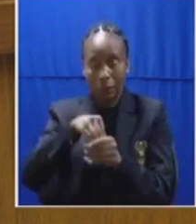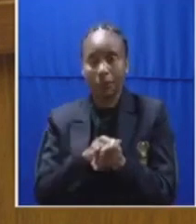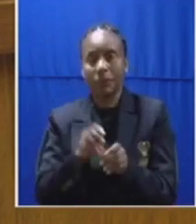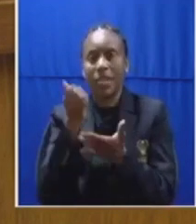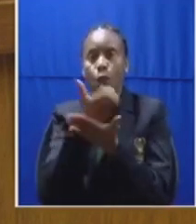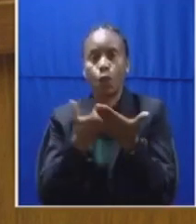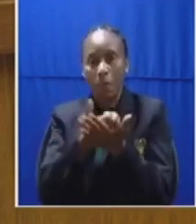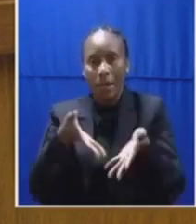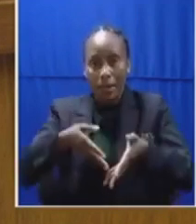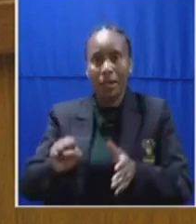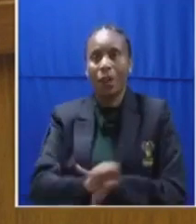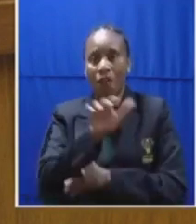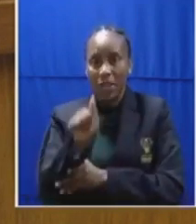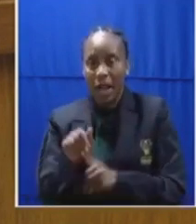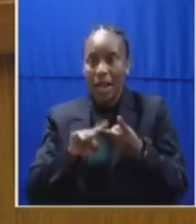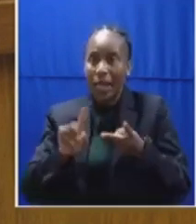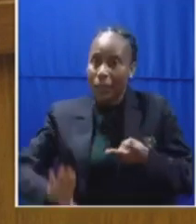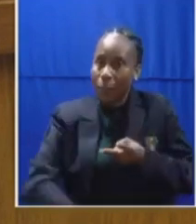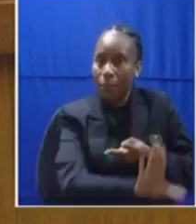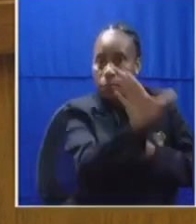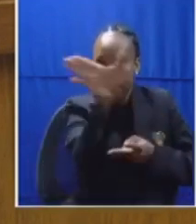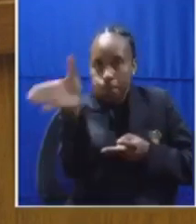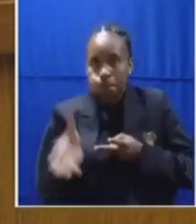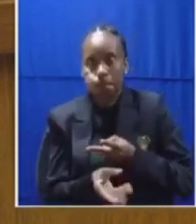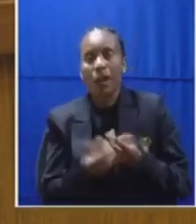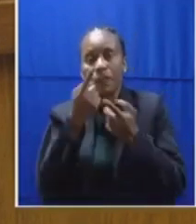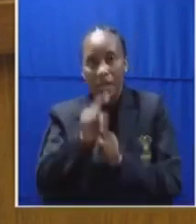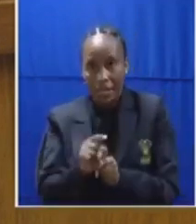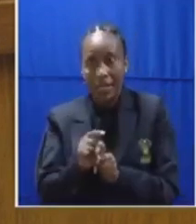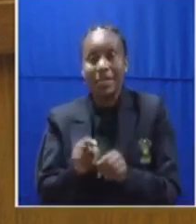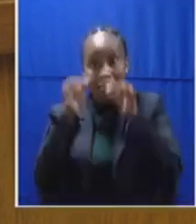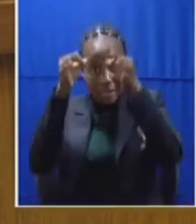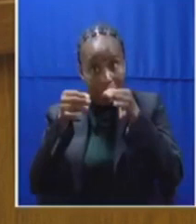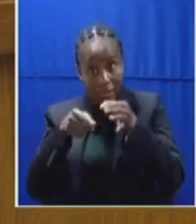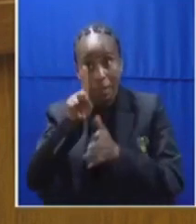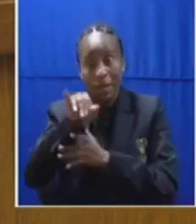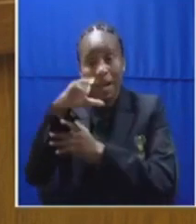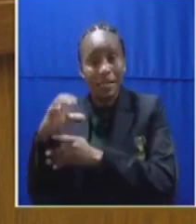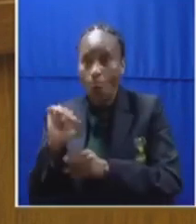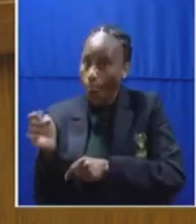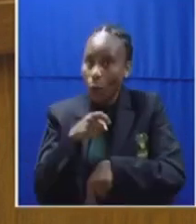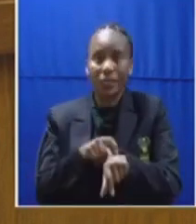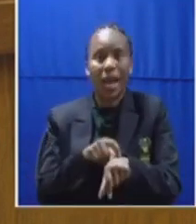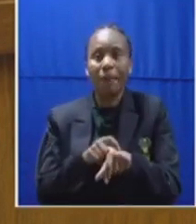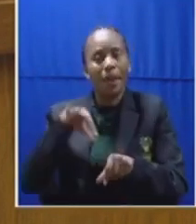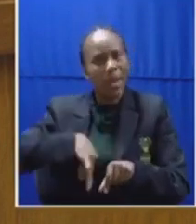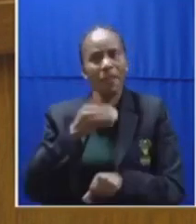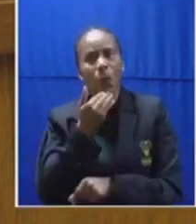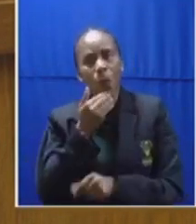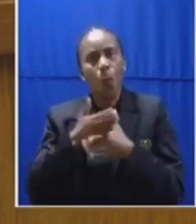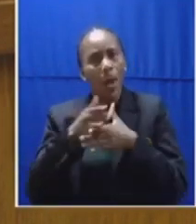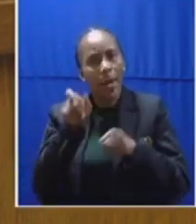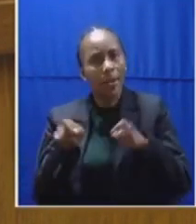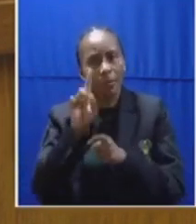of the continent. First and foremost the decision of the PIC must at all times benefit workers whose money is managed through